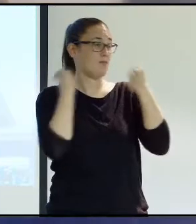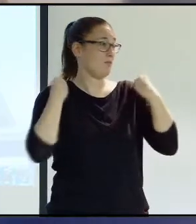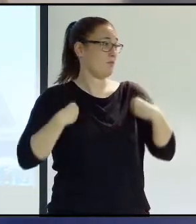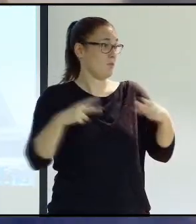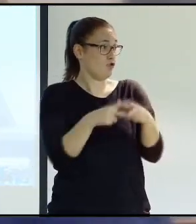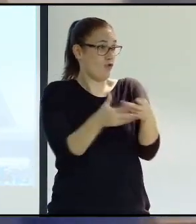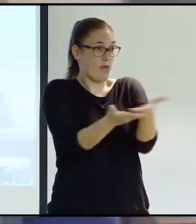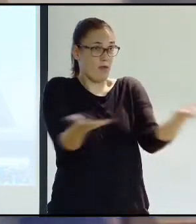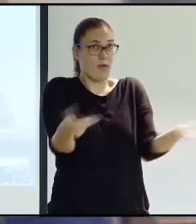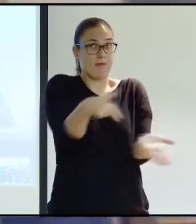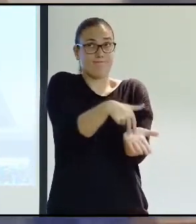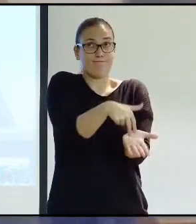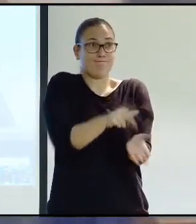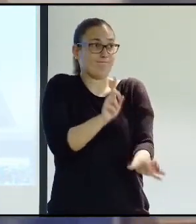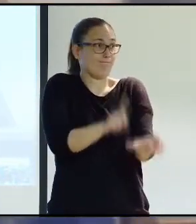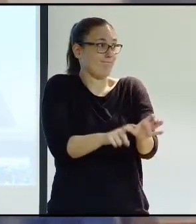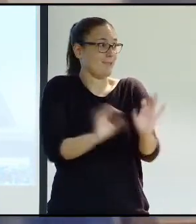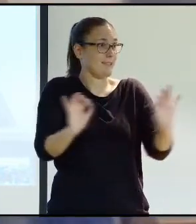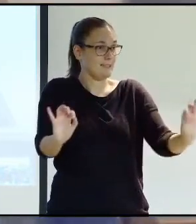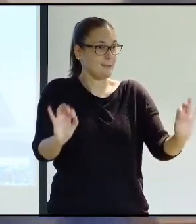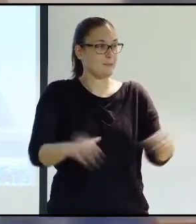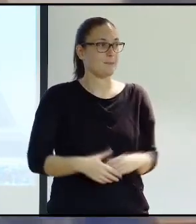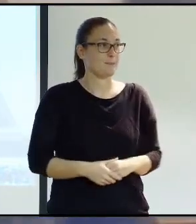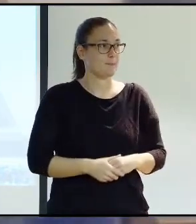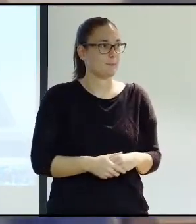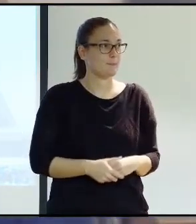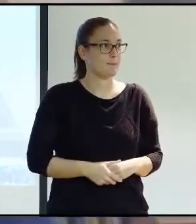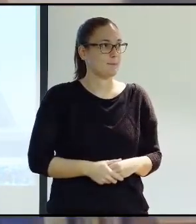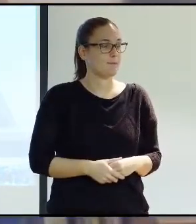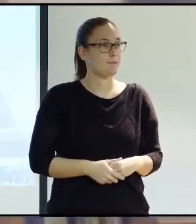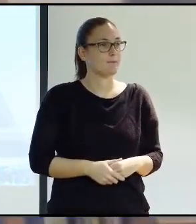live, and change their mentality.